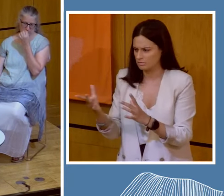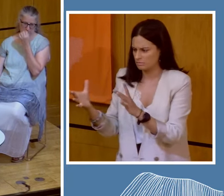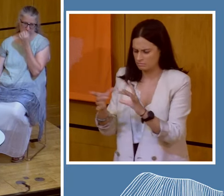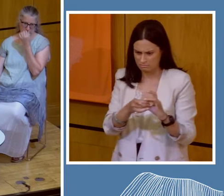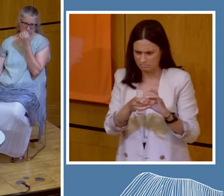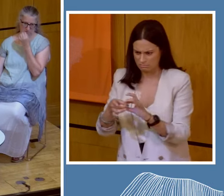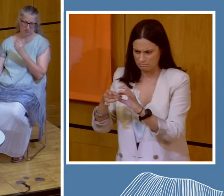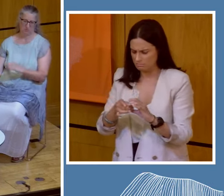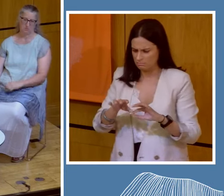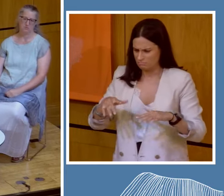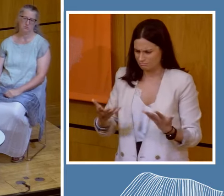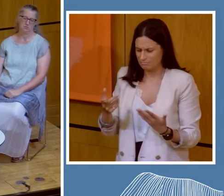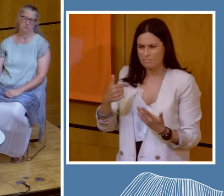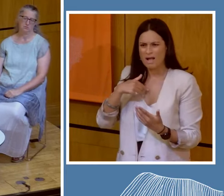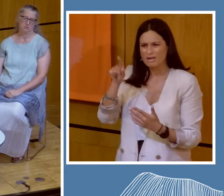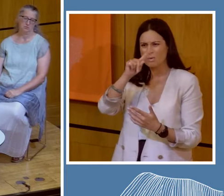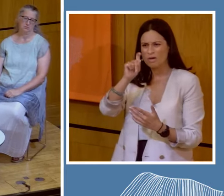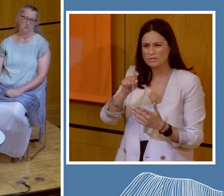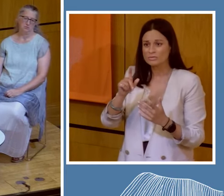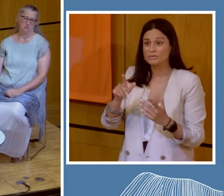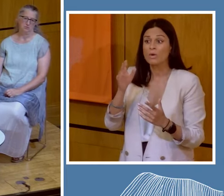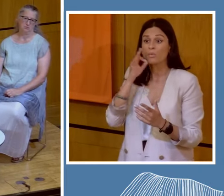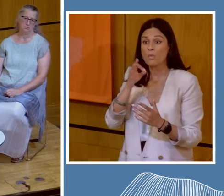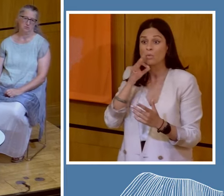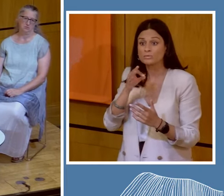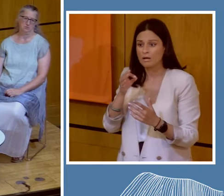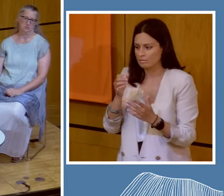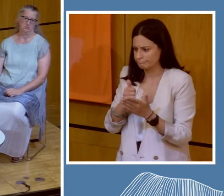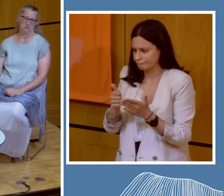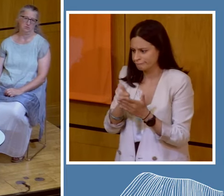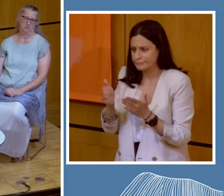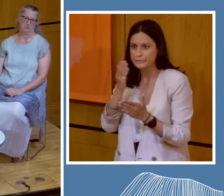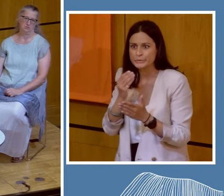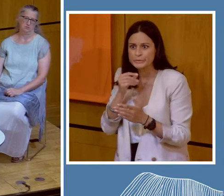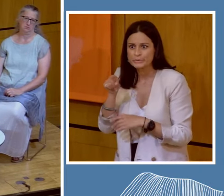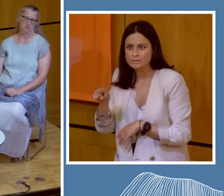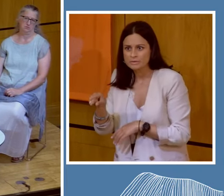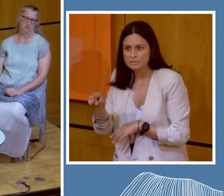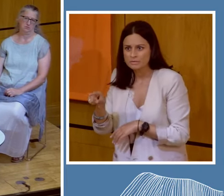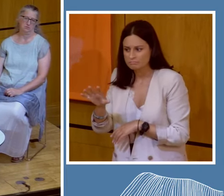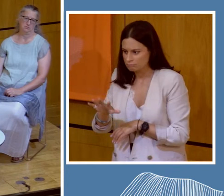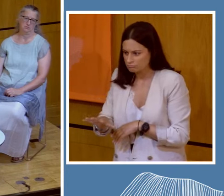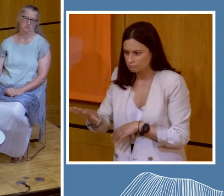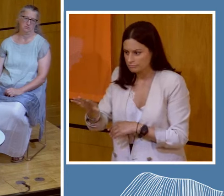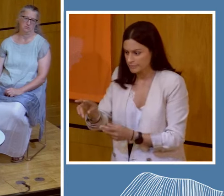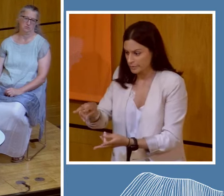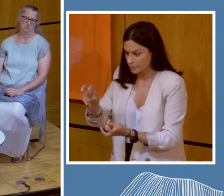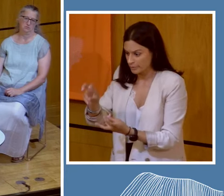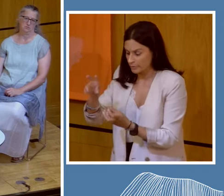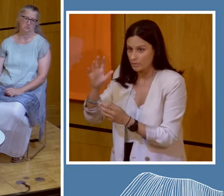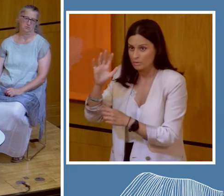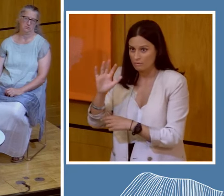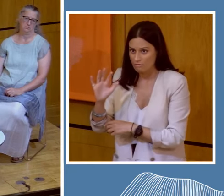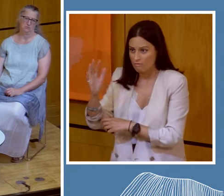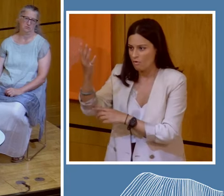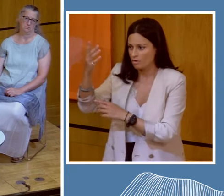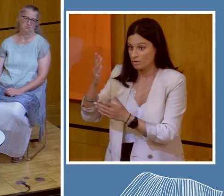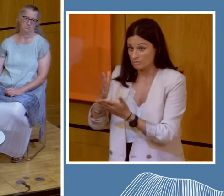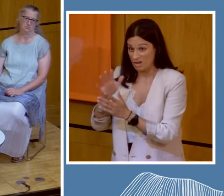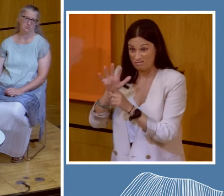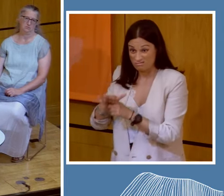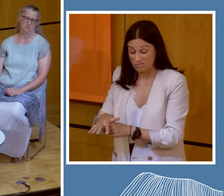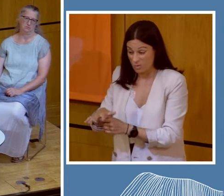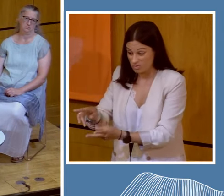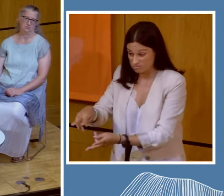my question is, is that in the water usage of, that is taken from these forests by stealth force.